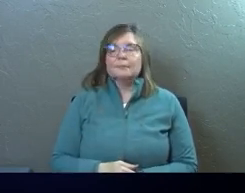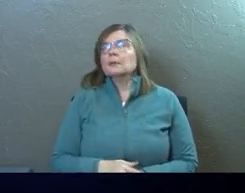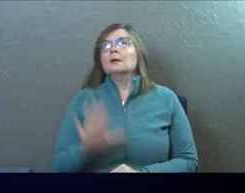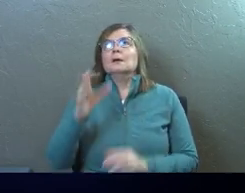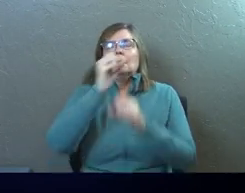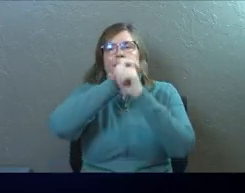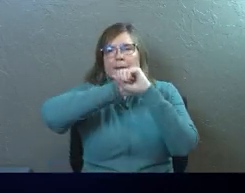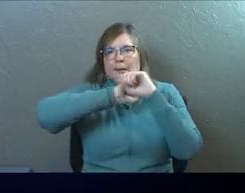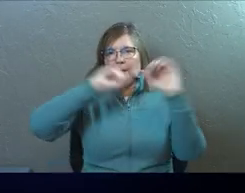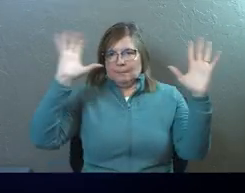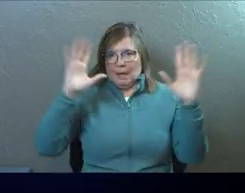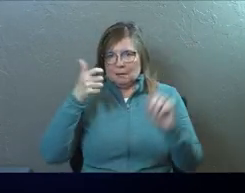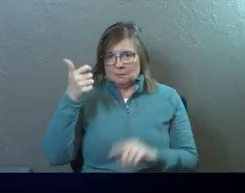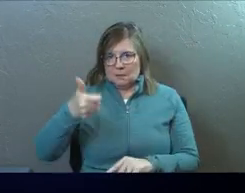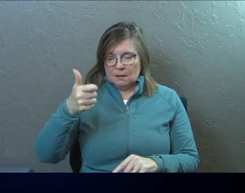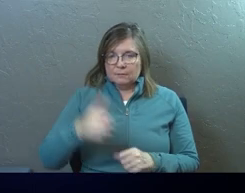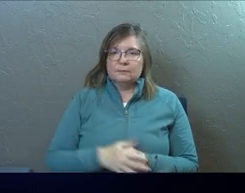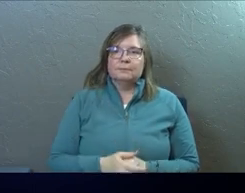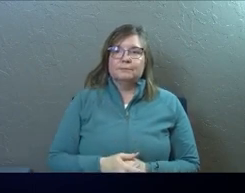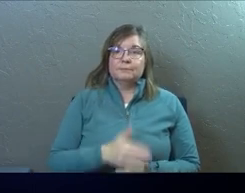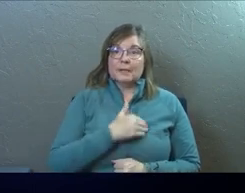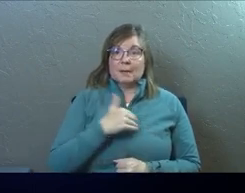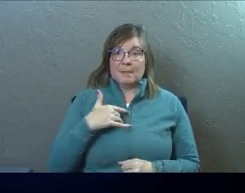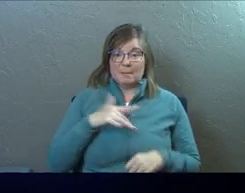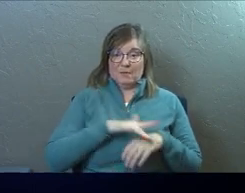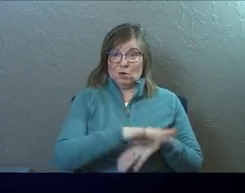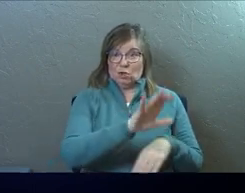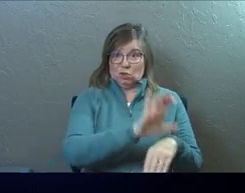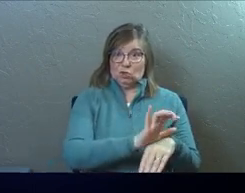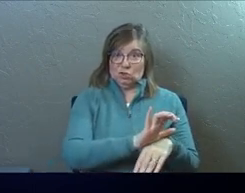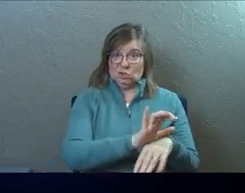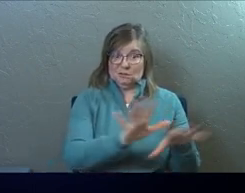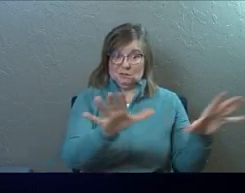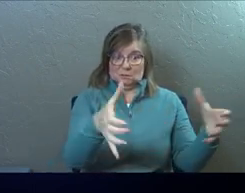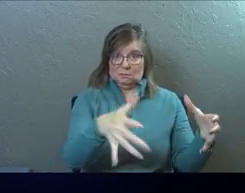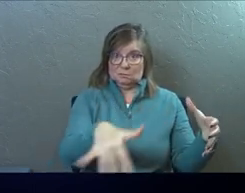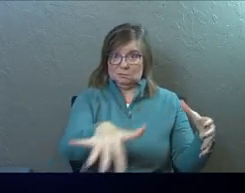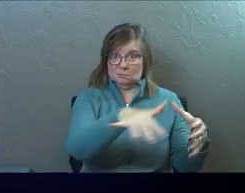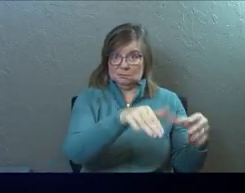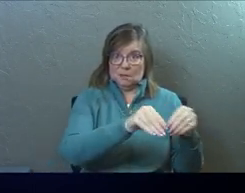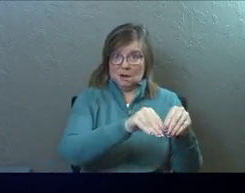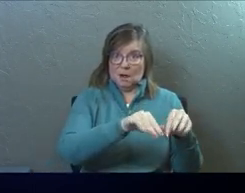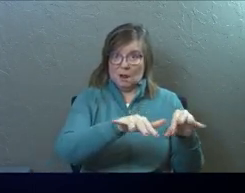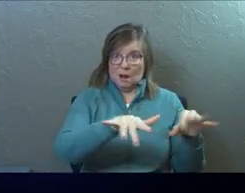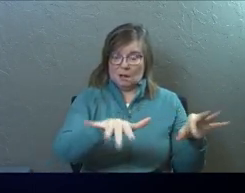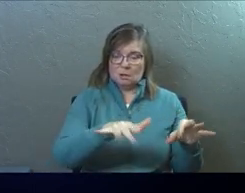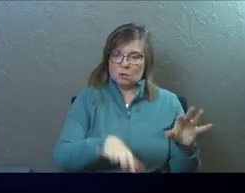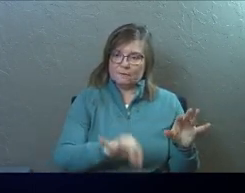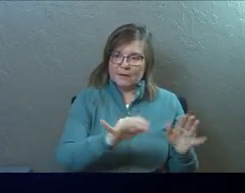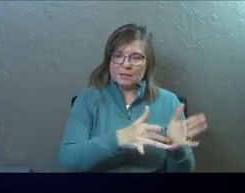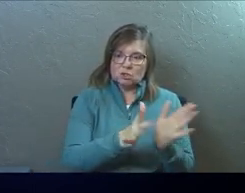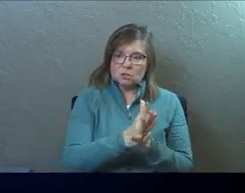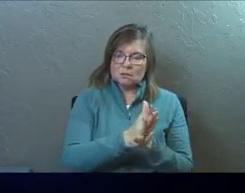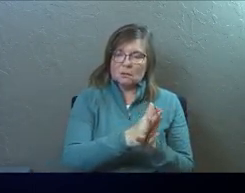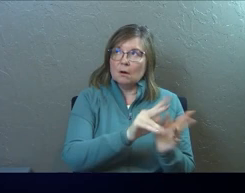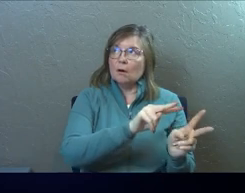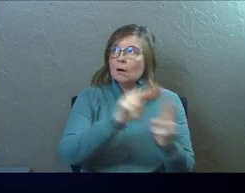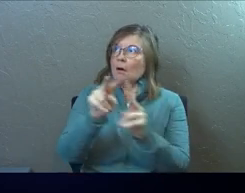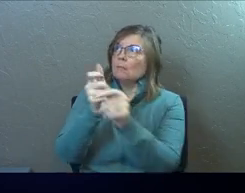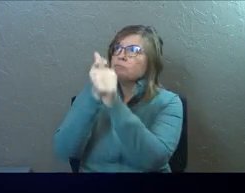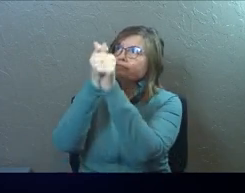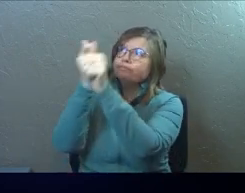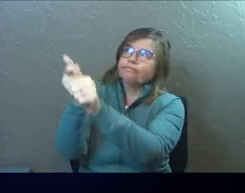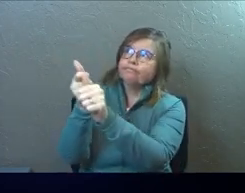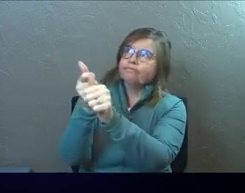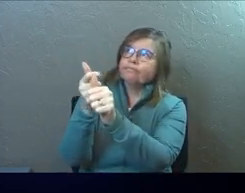Imagine yourself as a member of this early church and you find Jesus Christ and you get